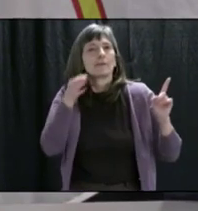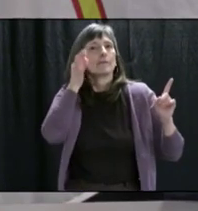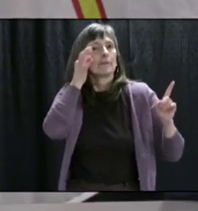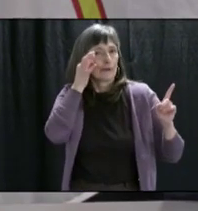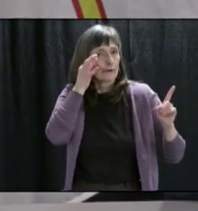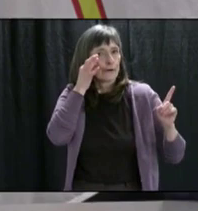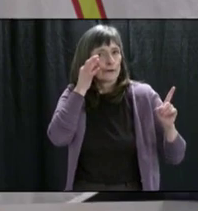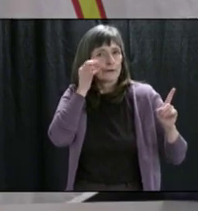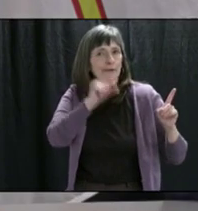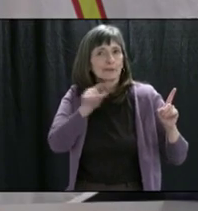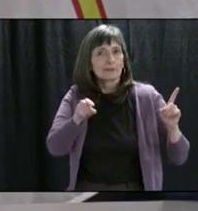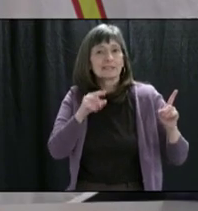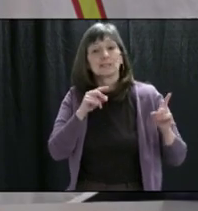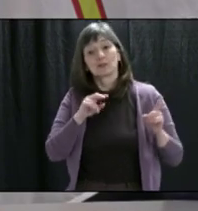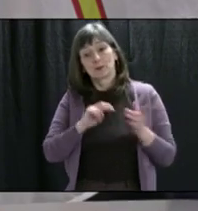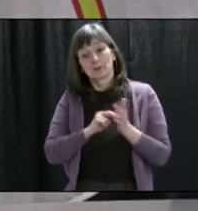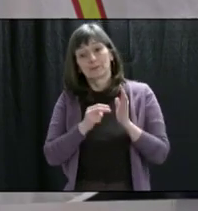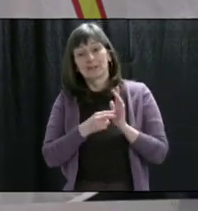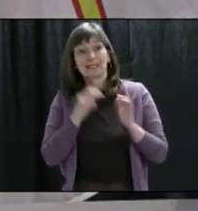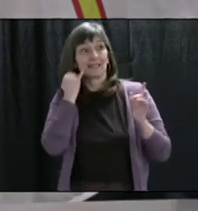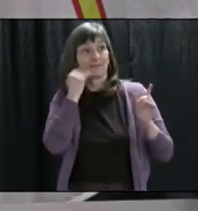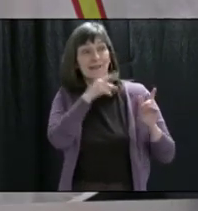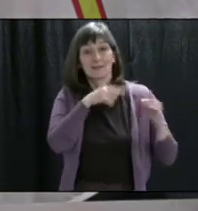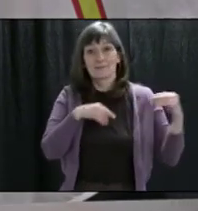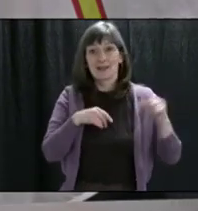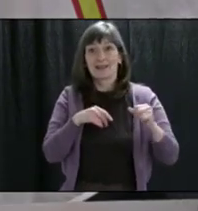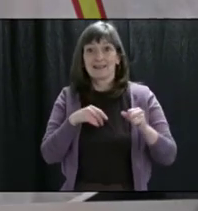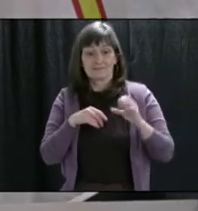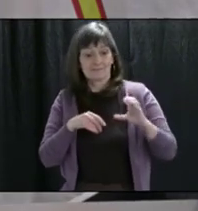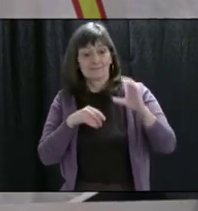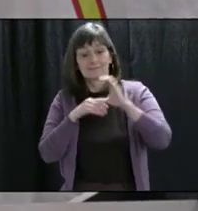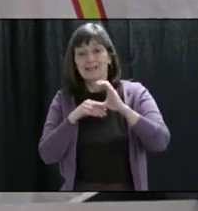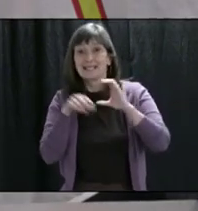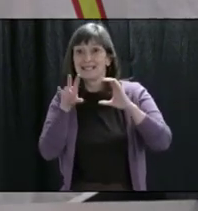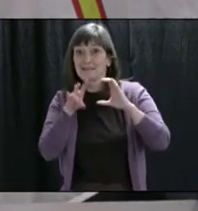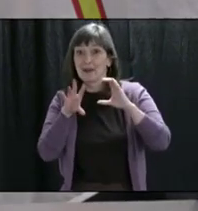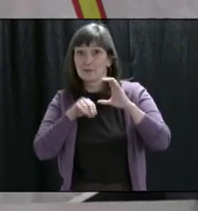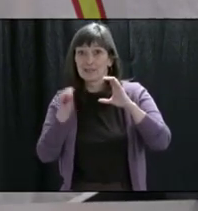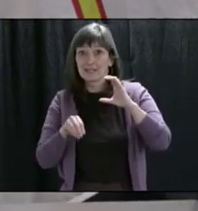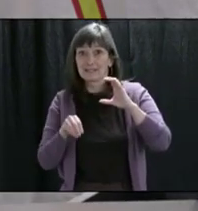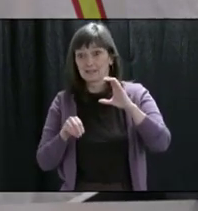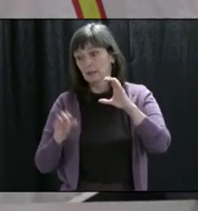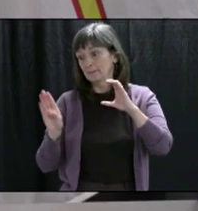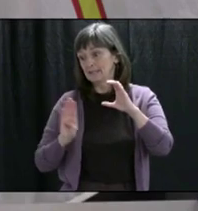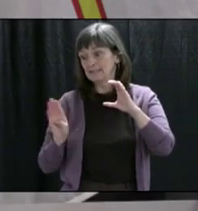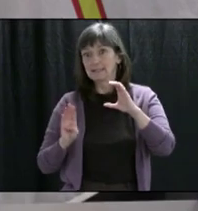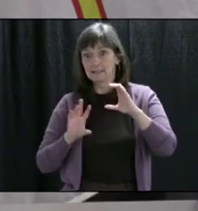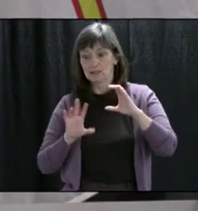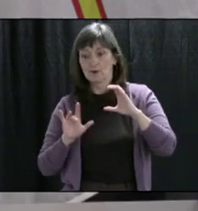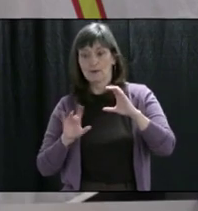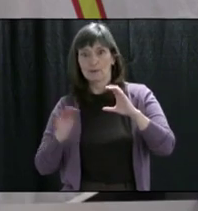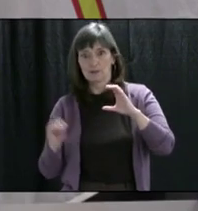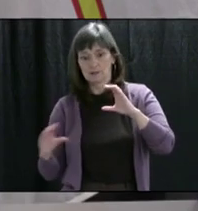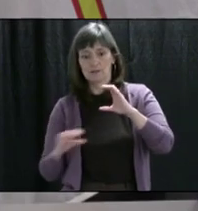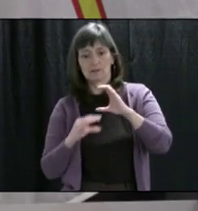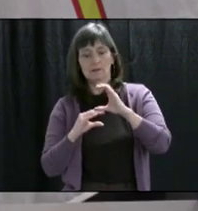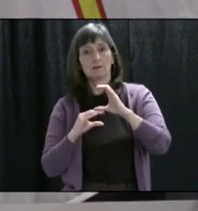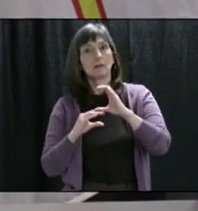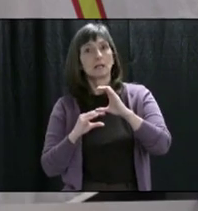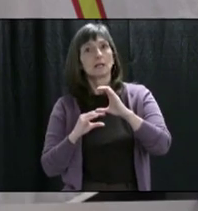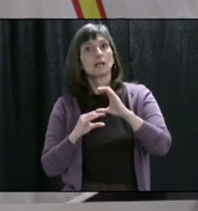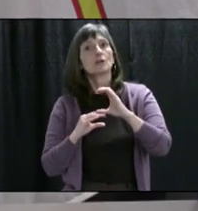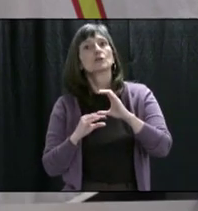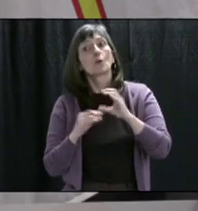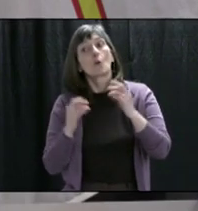up 75 percent of the wages, the hope here is that many of those will stay attached, you know, to the employer. The employer, if at all